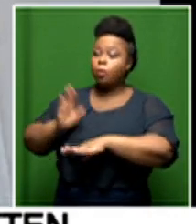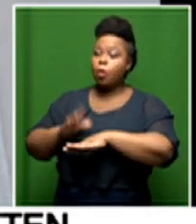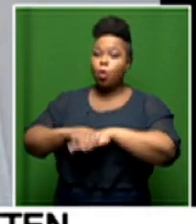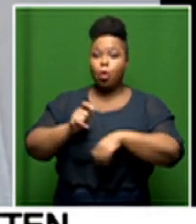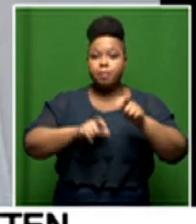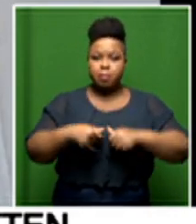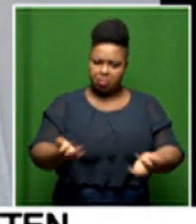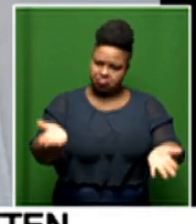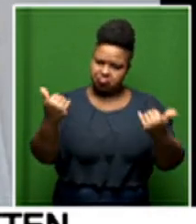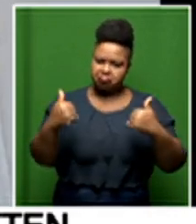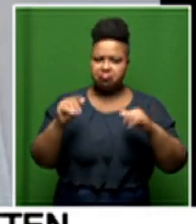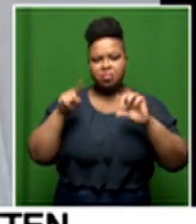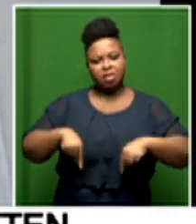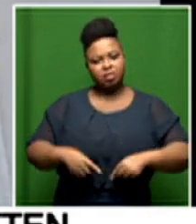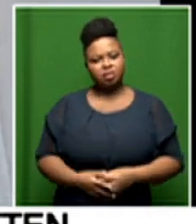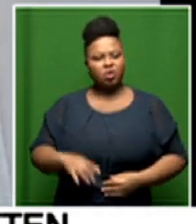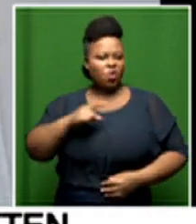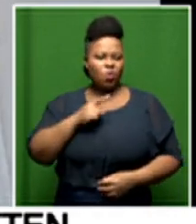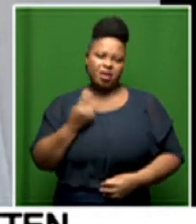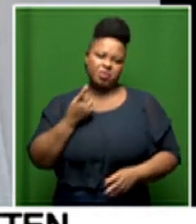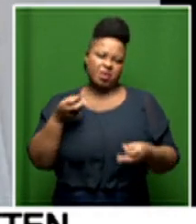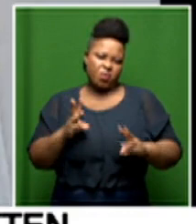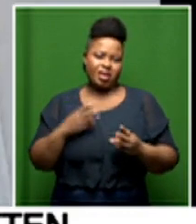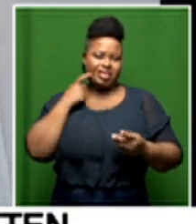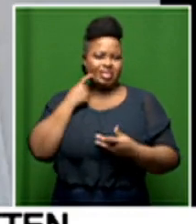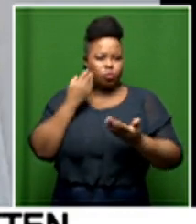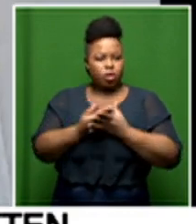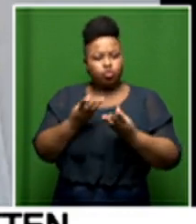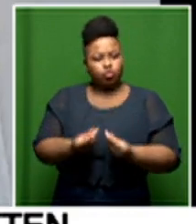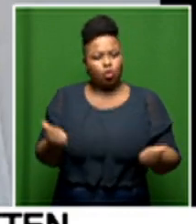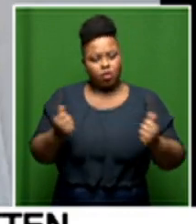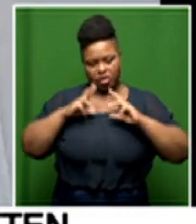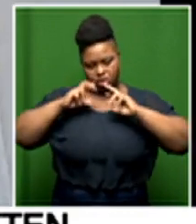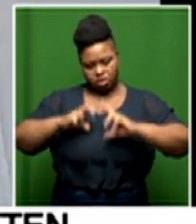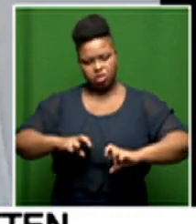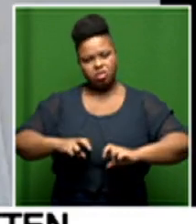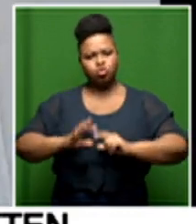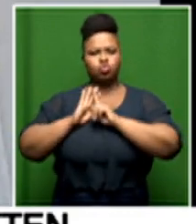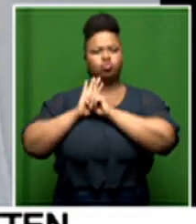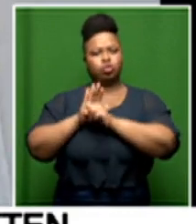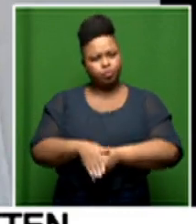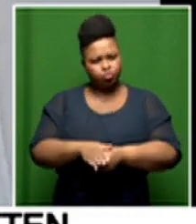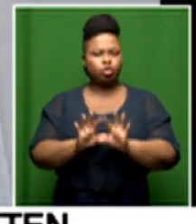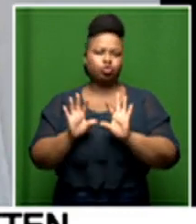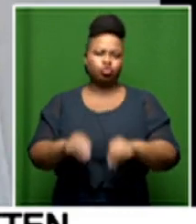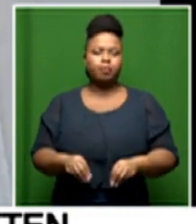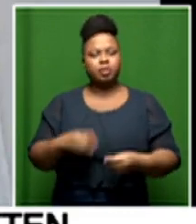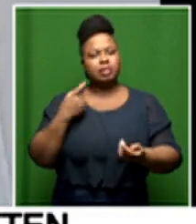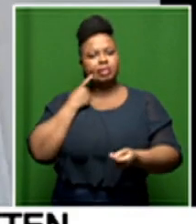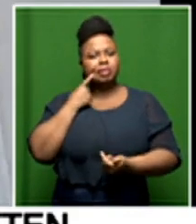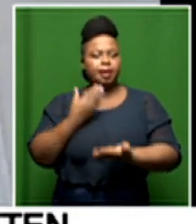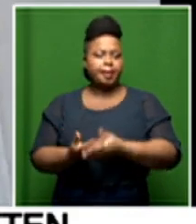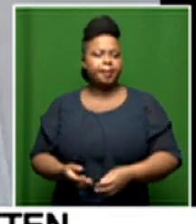and we encourage participation because it's the only way we'll be able to you know have a proper outcome